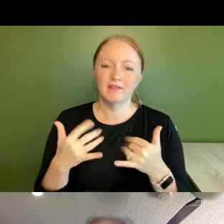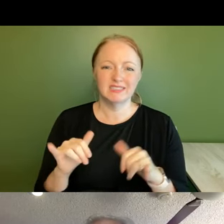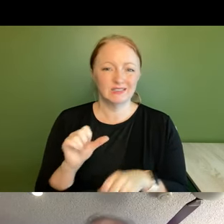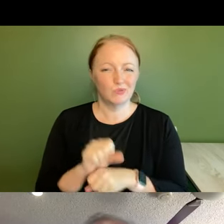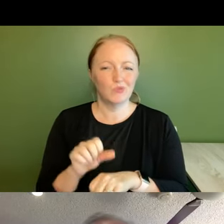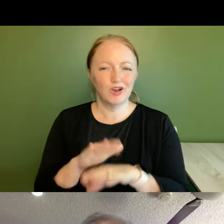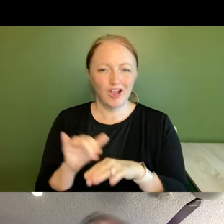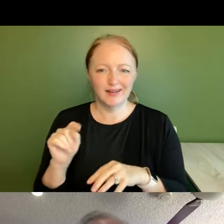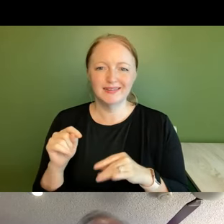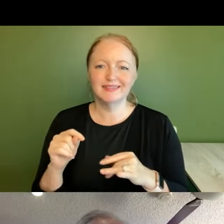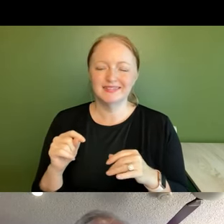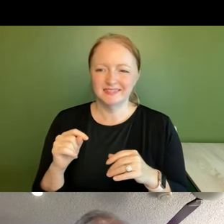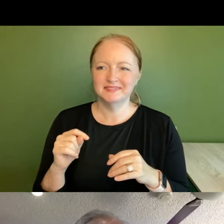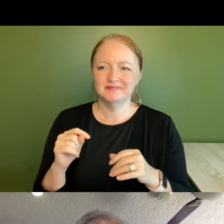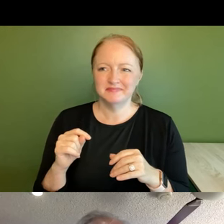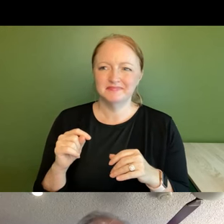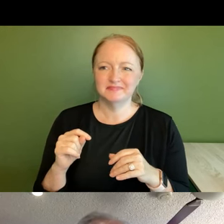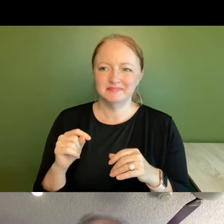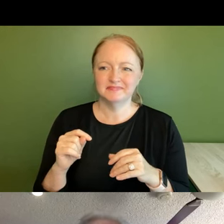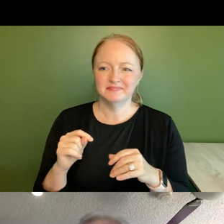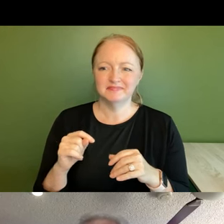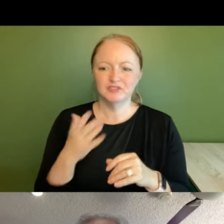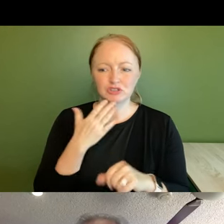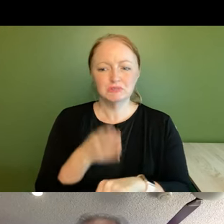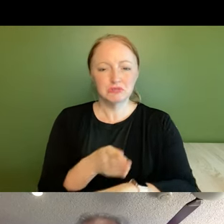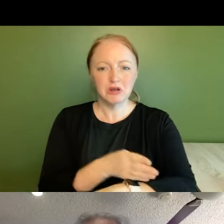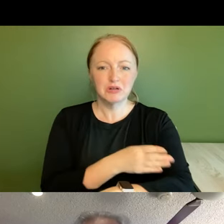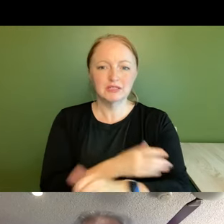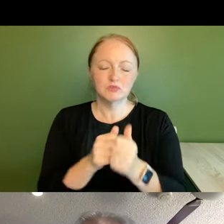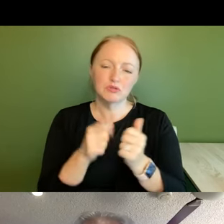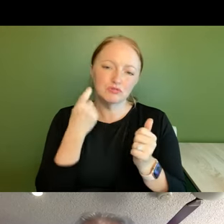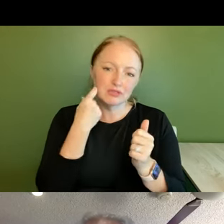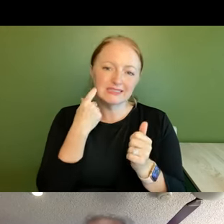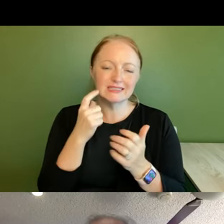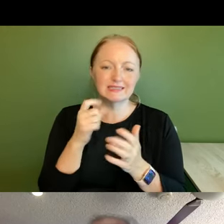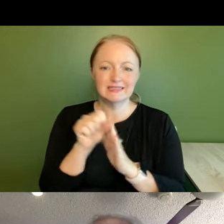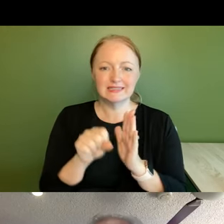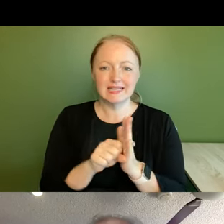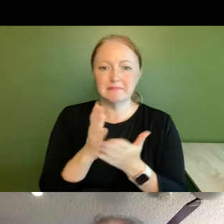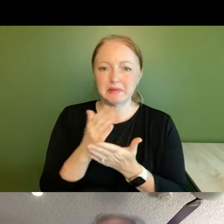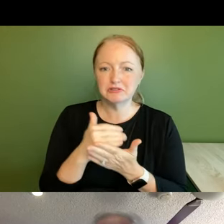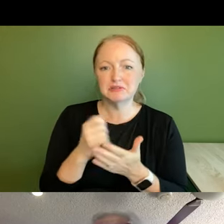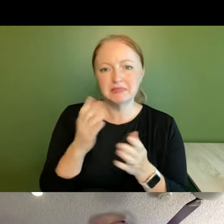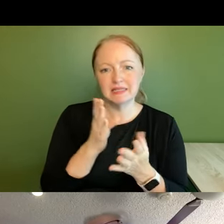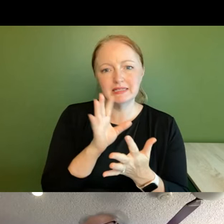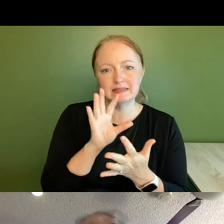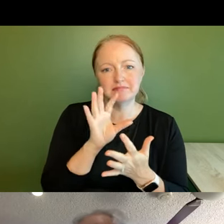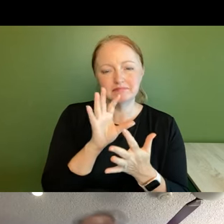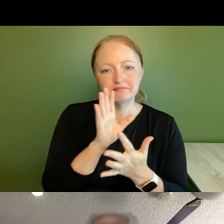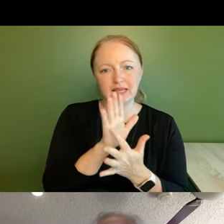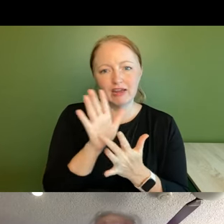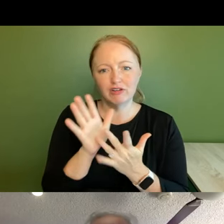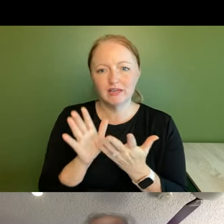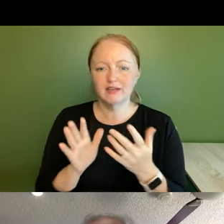progress we've got great progress with the recent state budget on many areas we're gonna